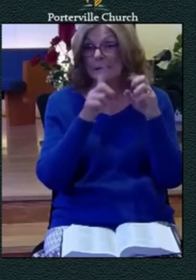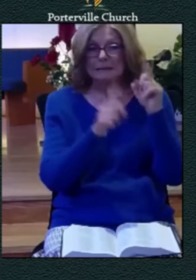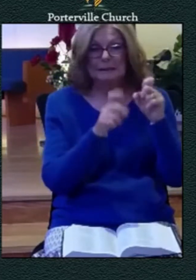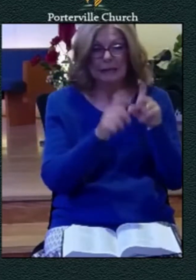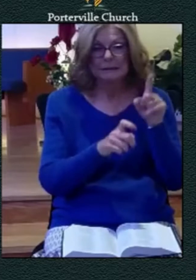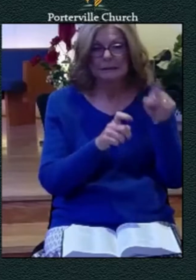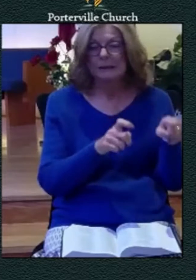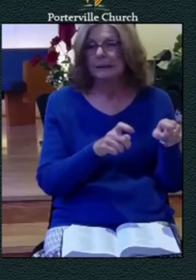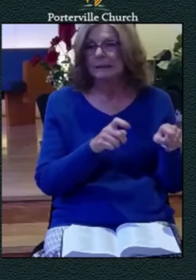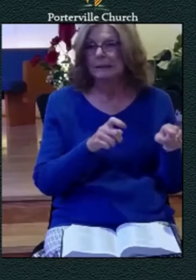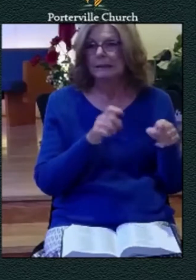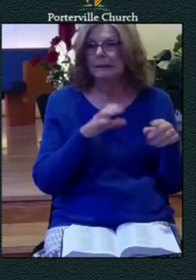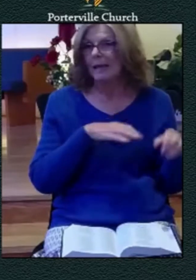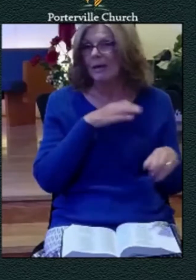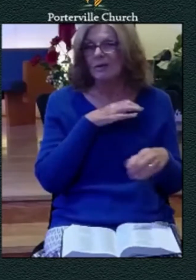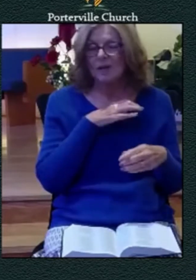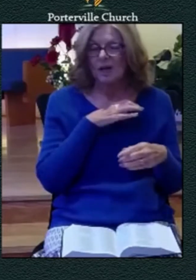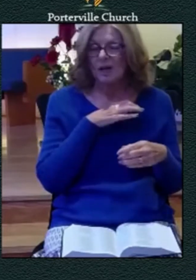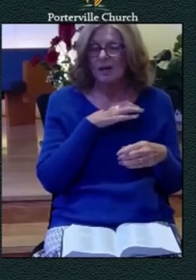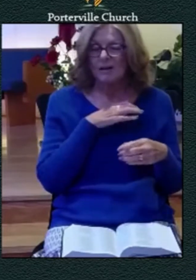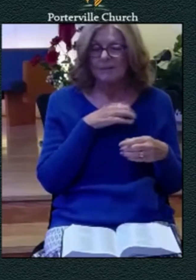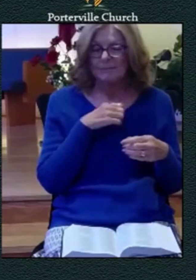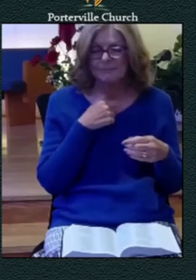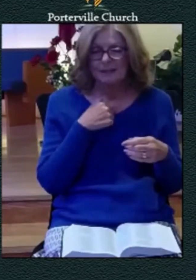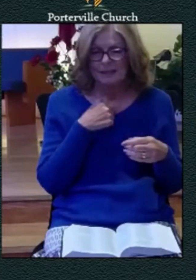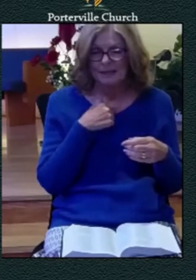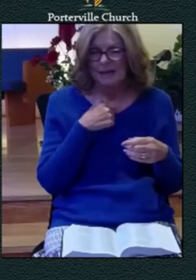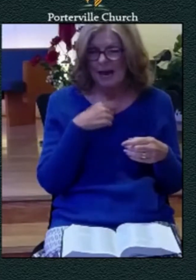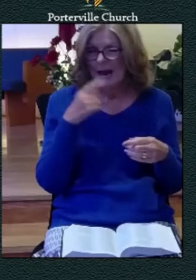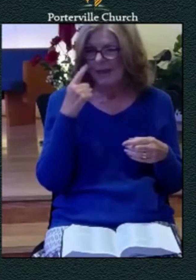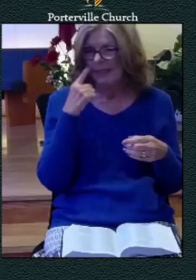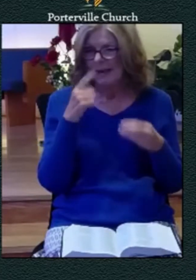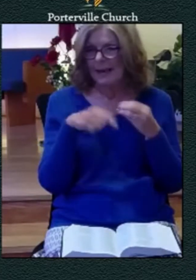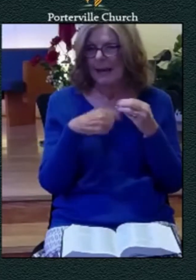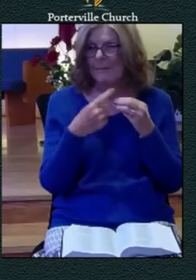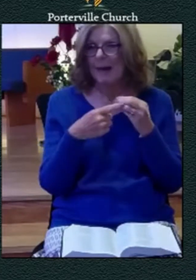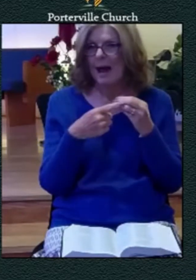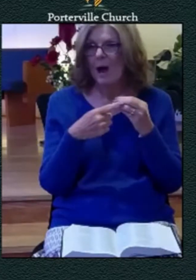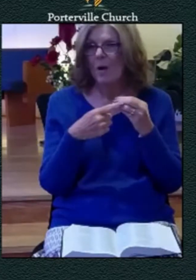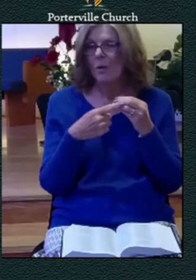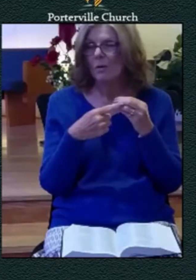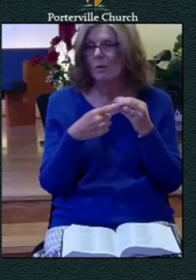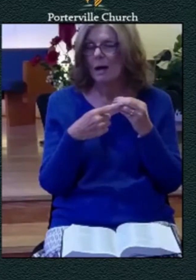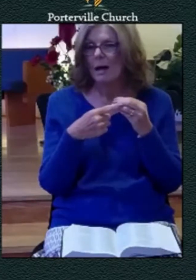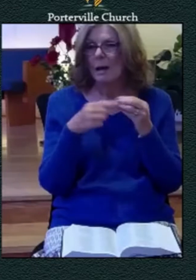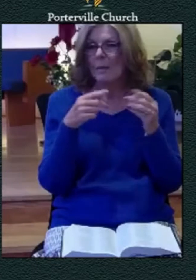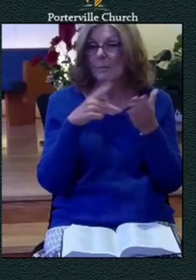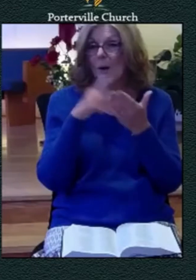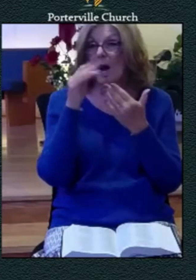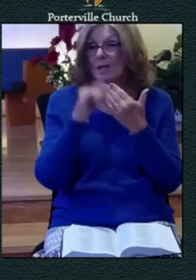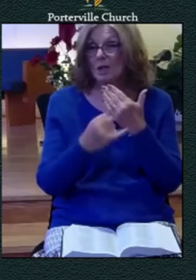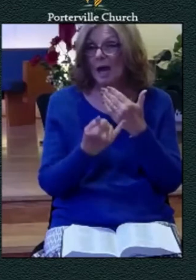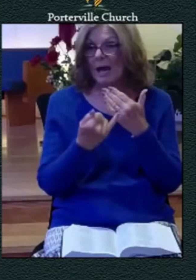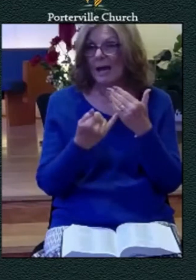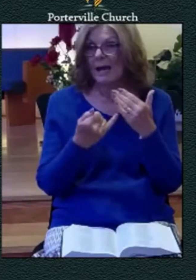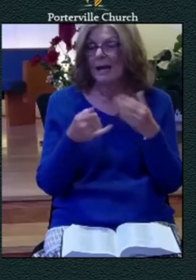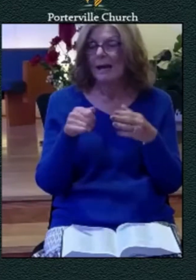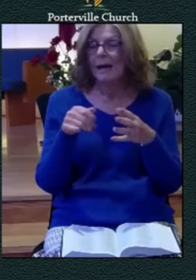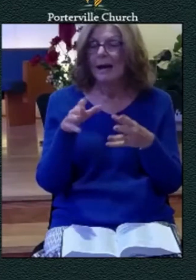yeah my mind goes to uh a welding project i did once i i took welding in high school